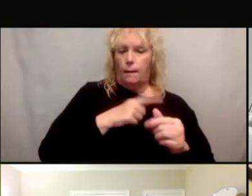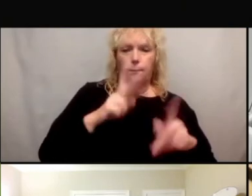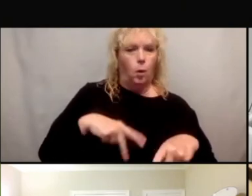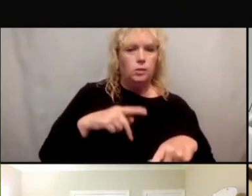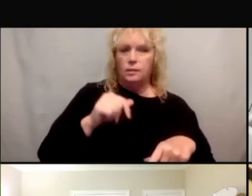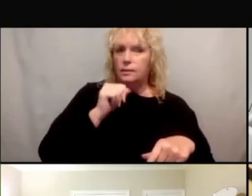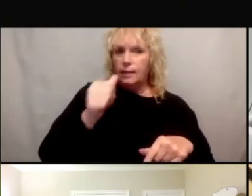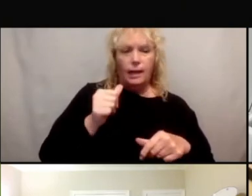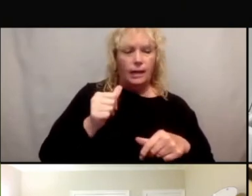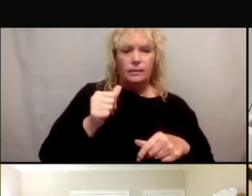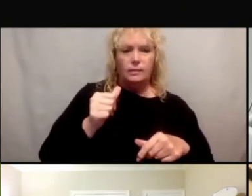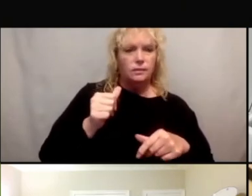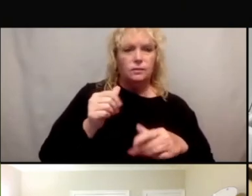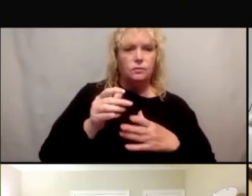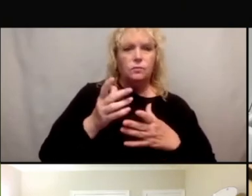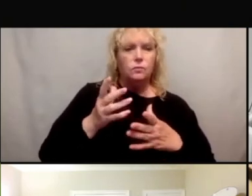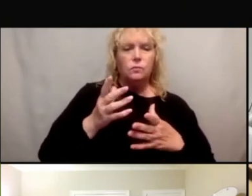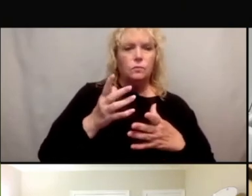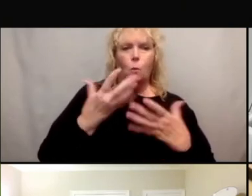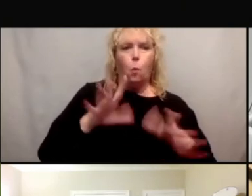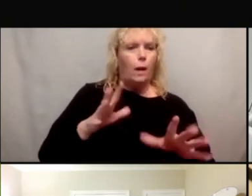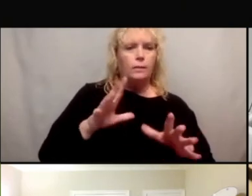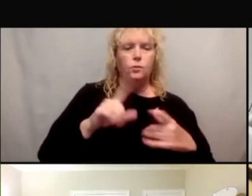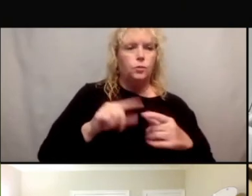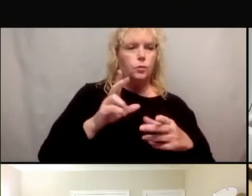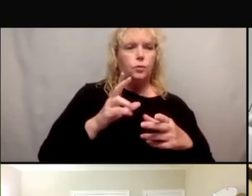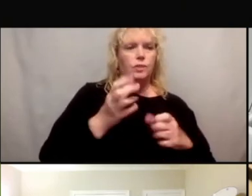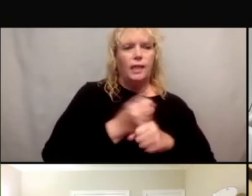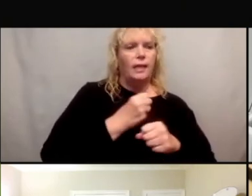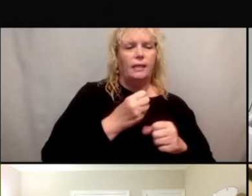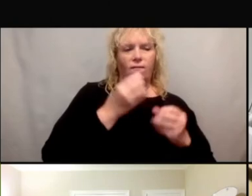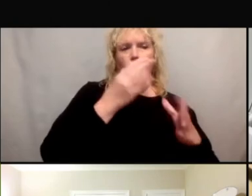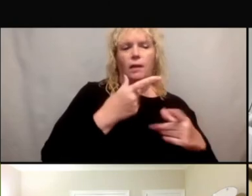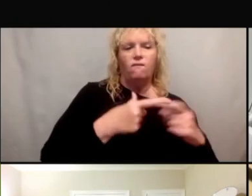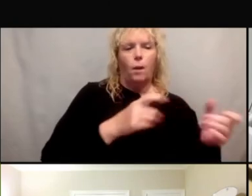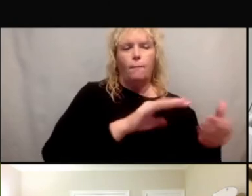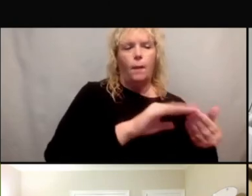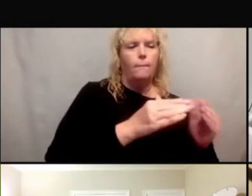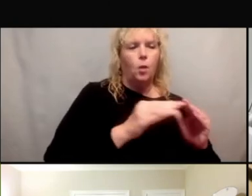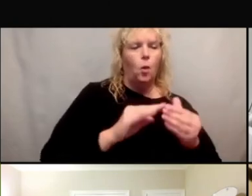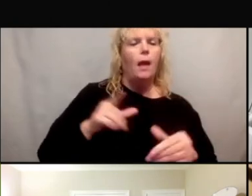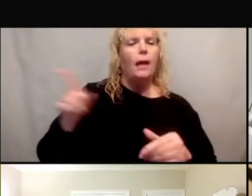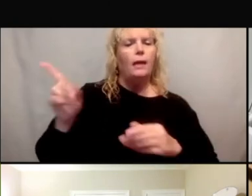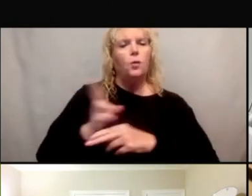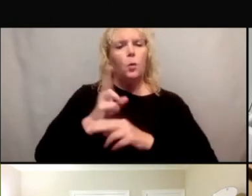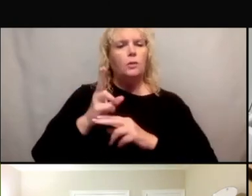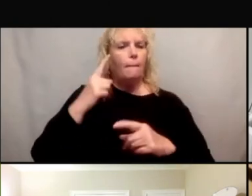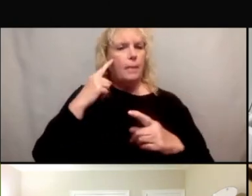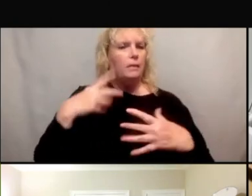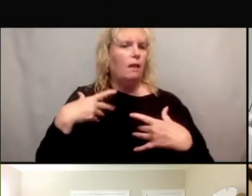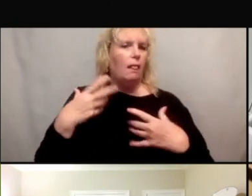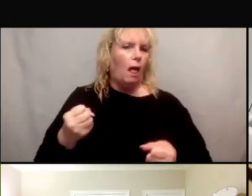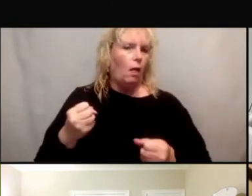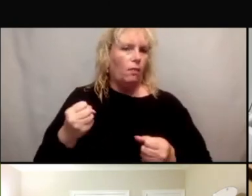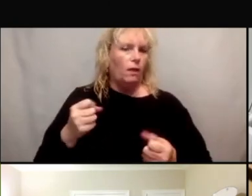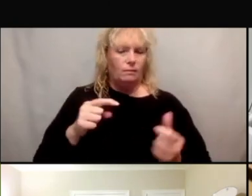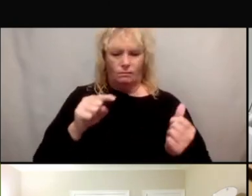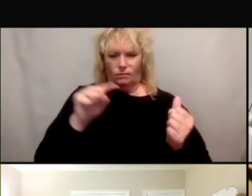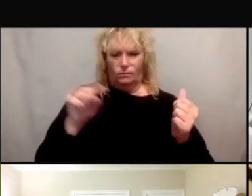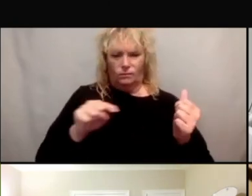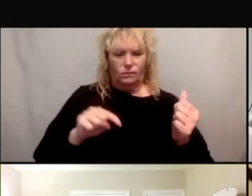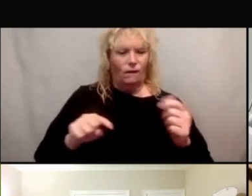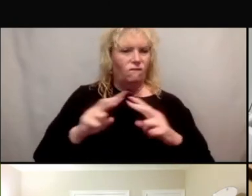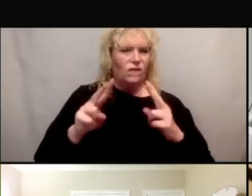in getting input from the community and used some mental health terminology in the materials that were provided that was really not appropriate and